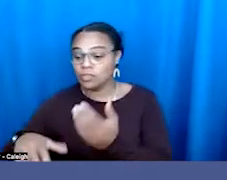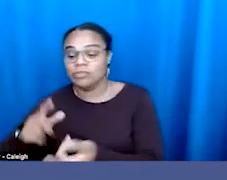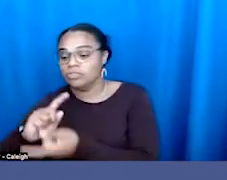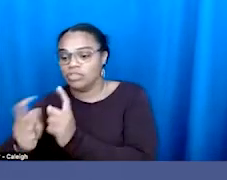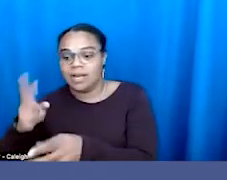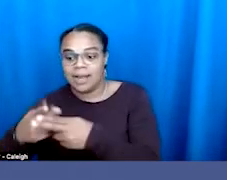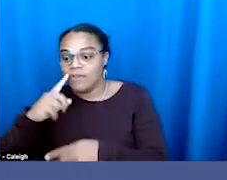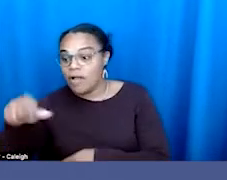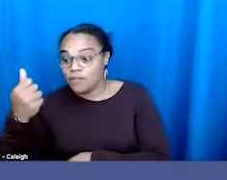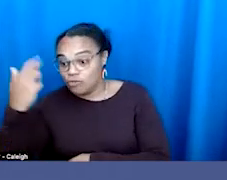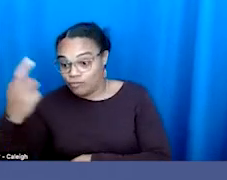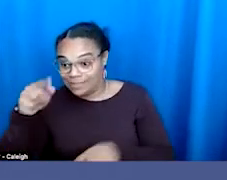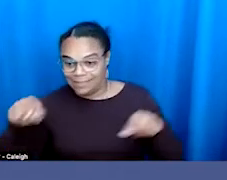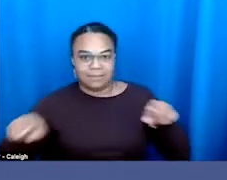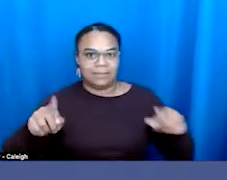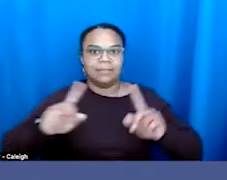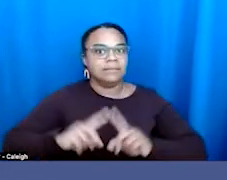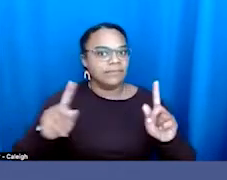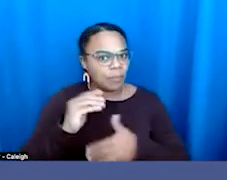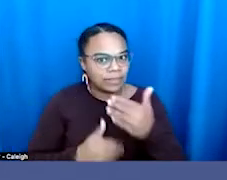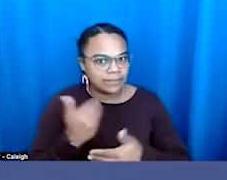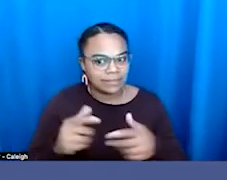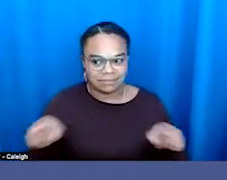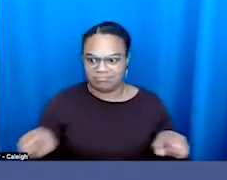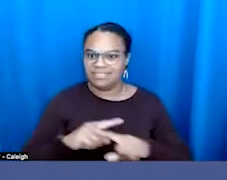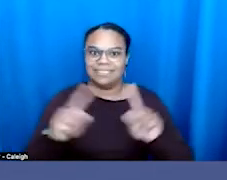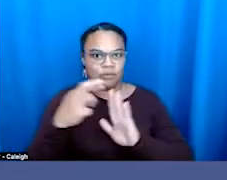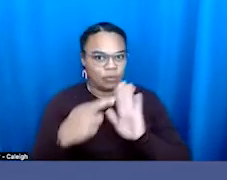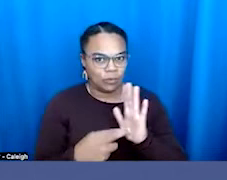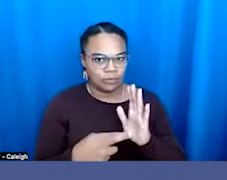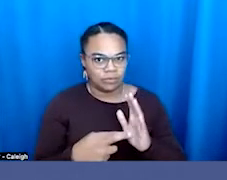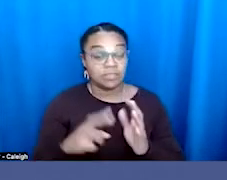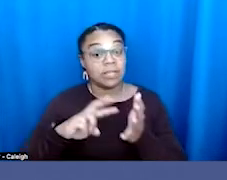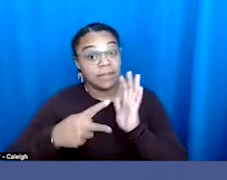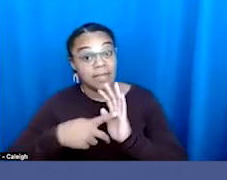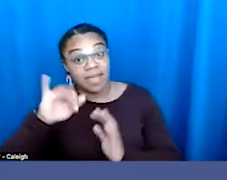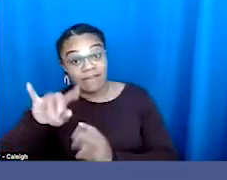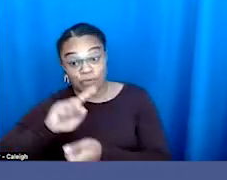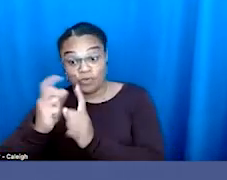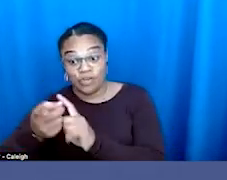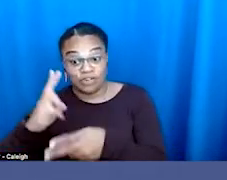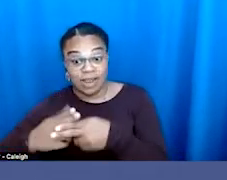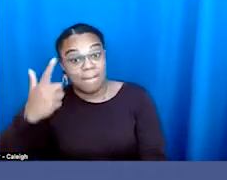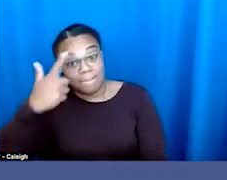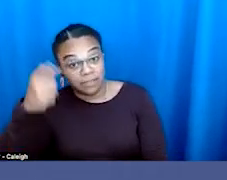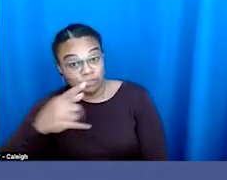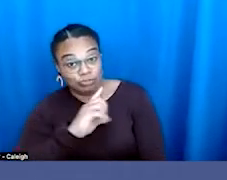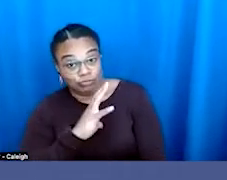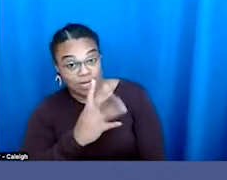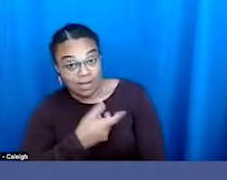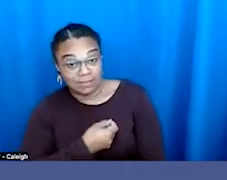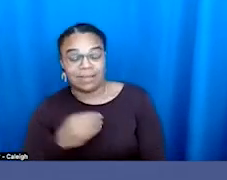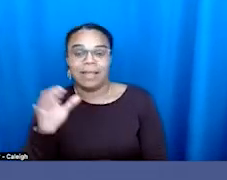it's actually a different set of rules. So if you change your name because you're trans, it can be super, super